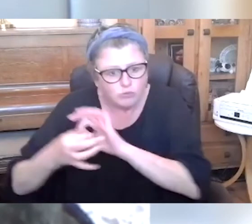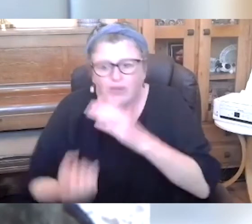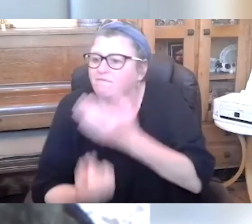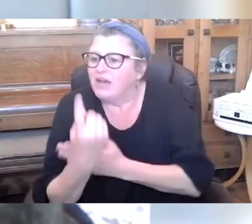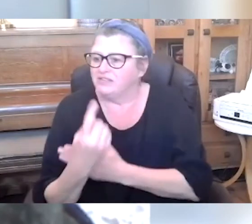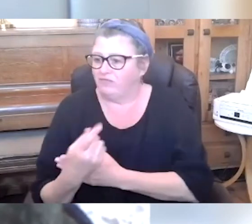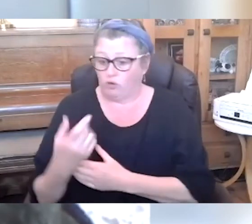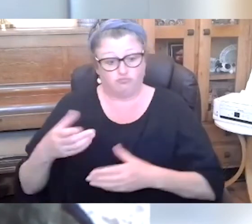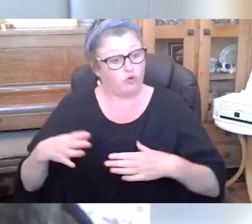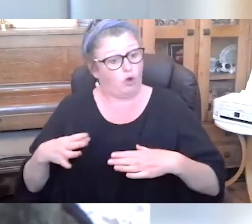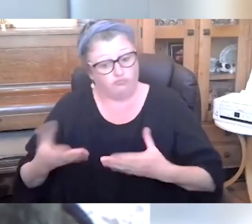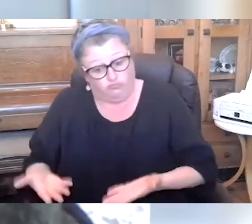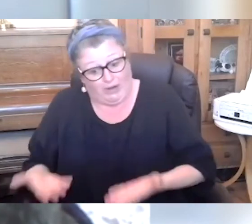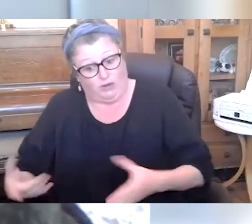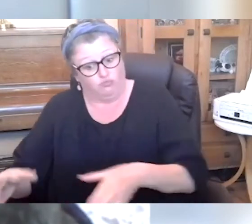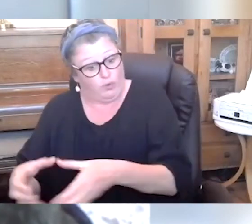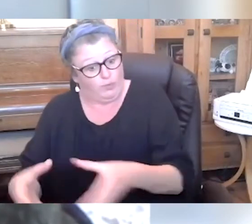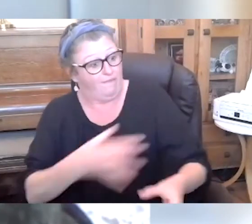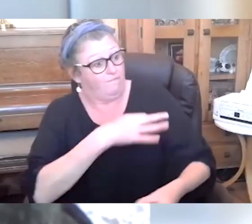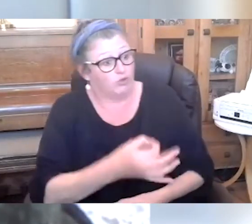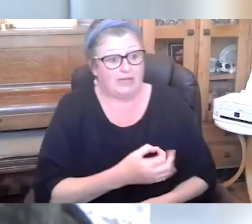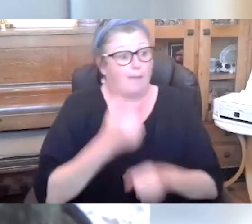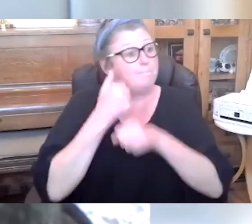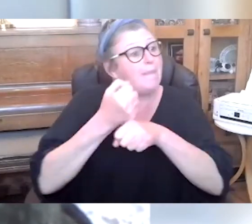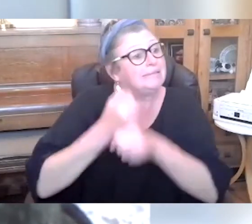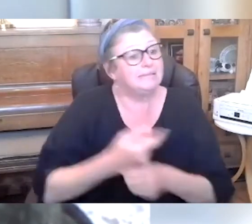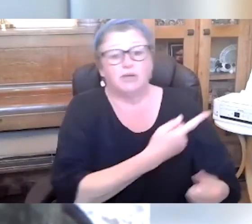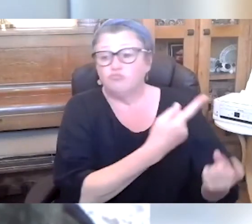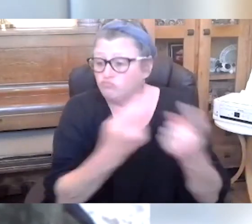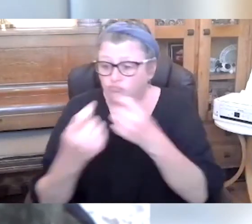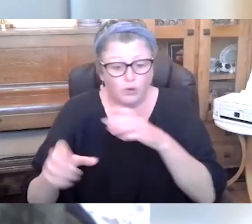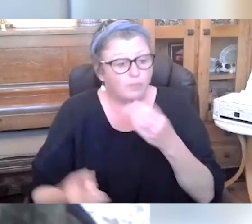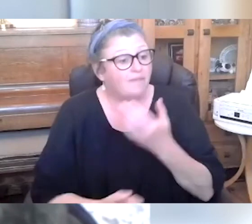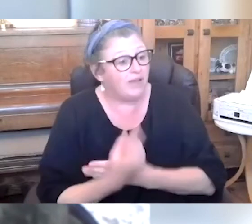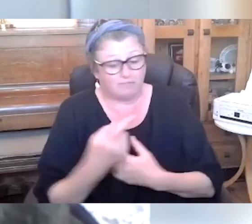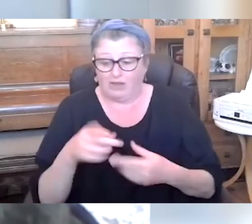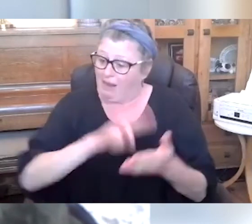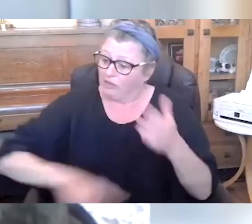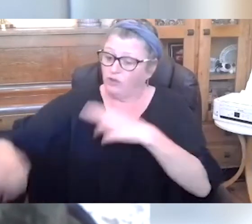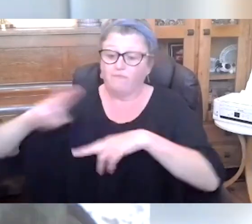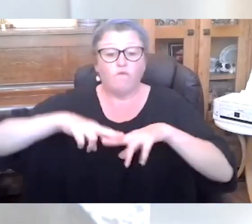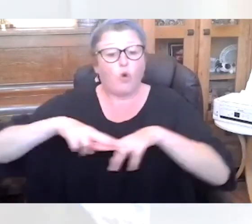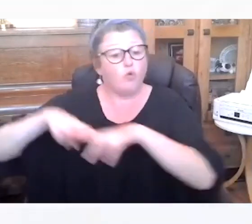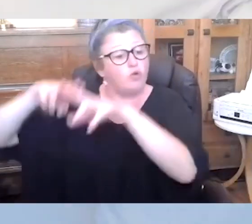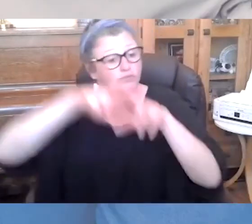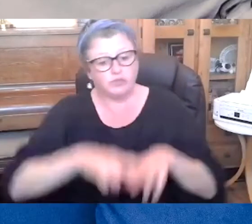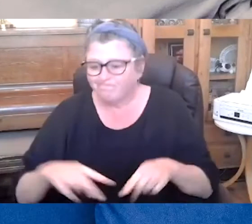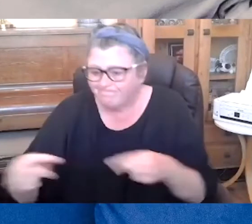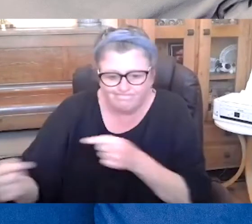as well as national forums which will tackle hot topics and address issues on a need-by-need basis, responding to questions and requests